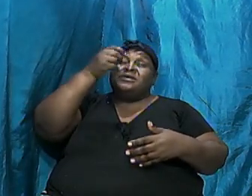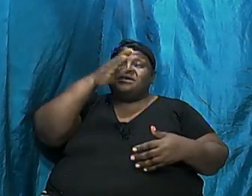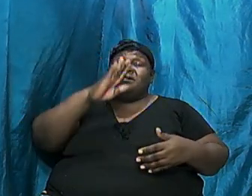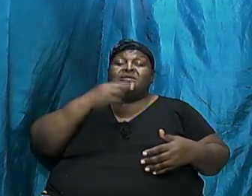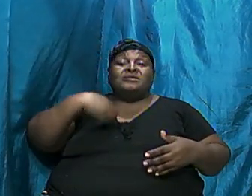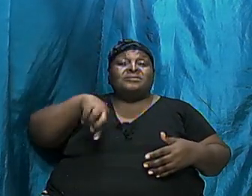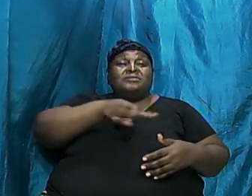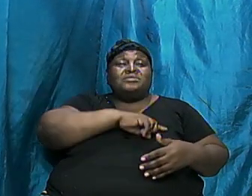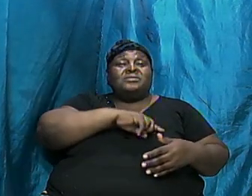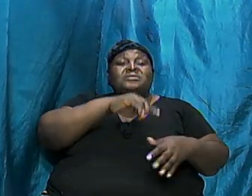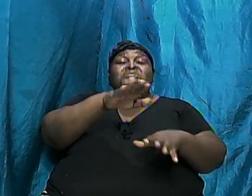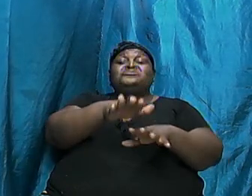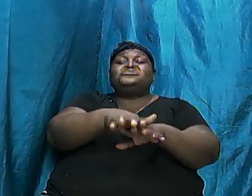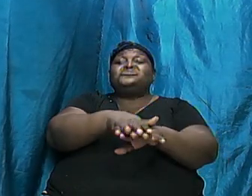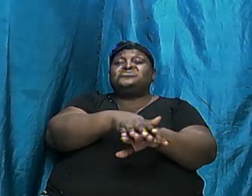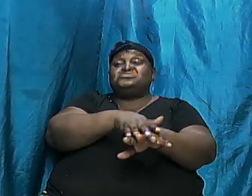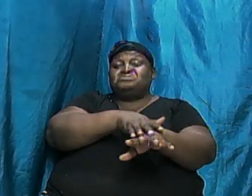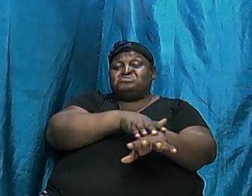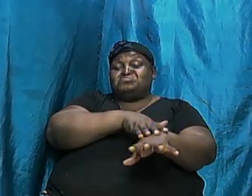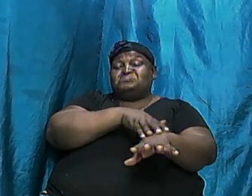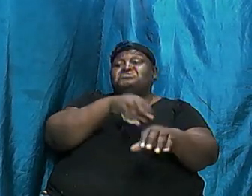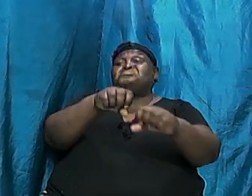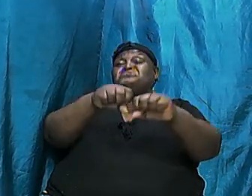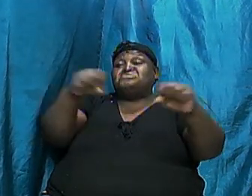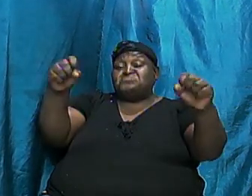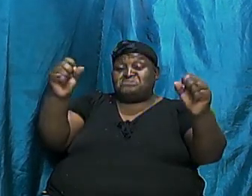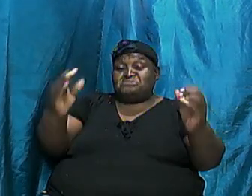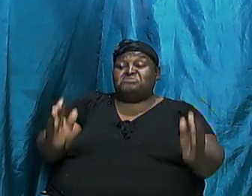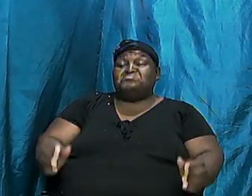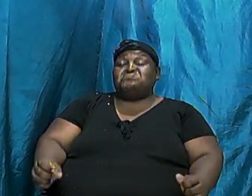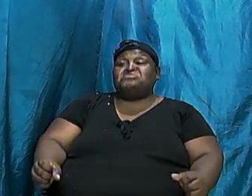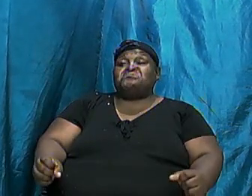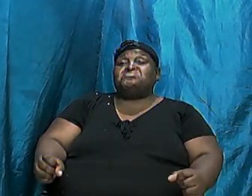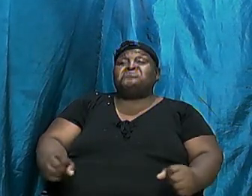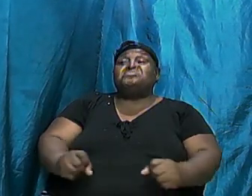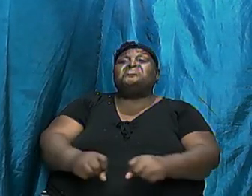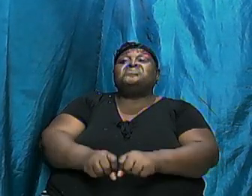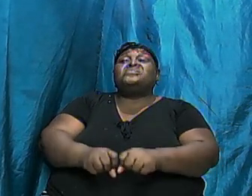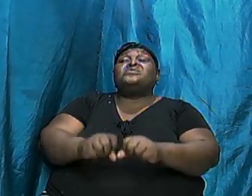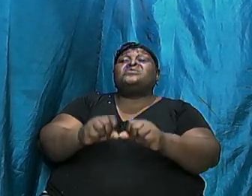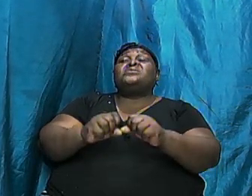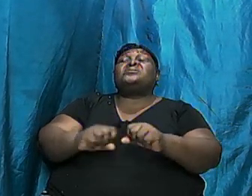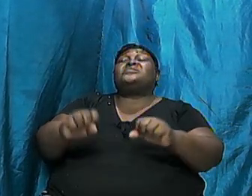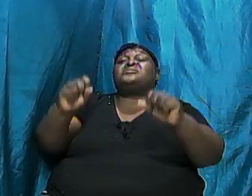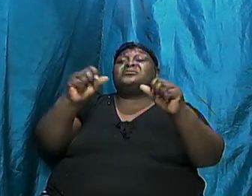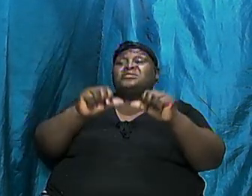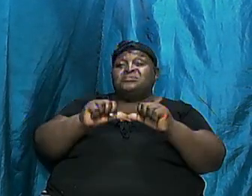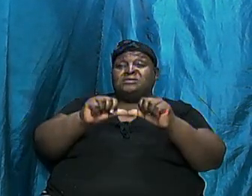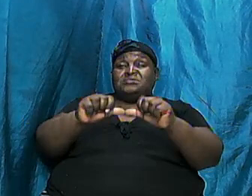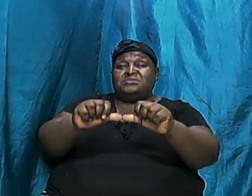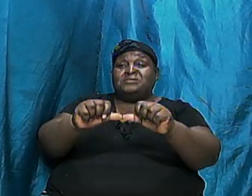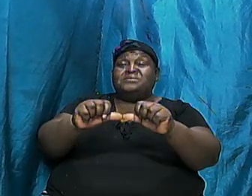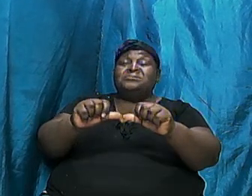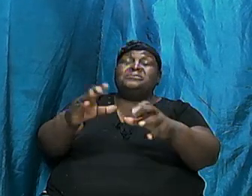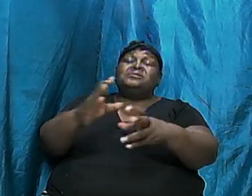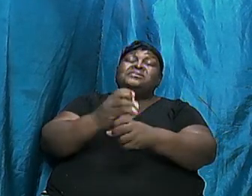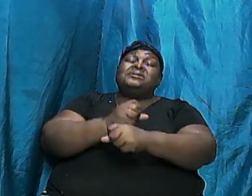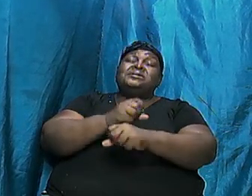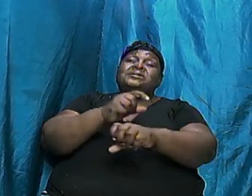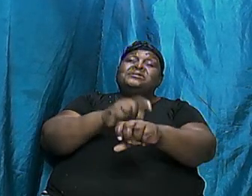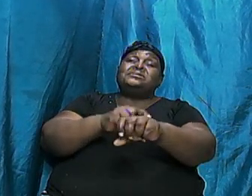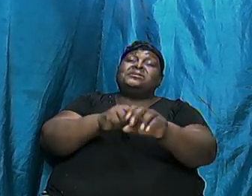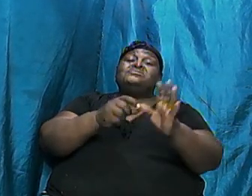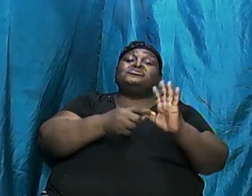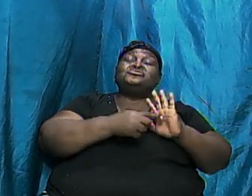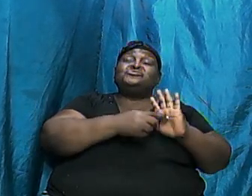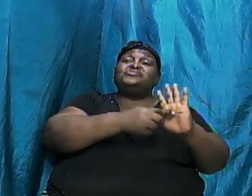slowly systematically going through and we have taken the time to show